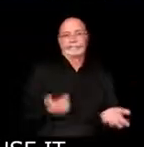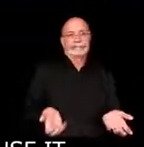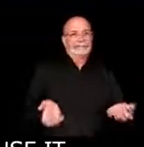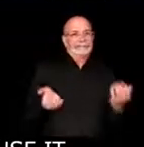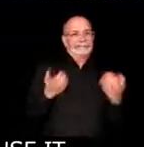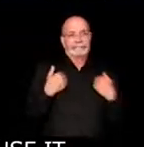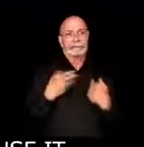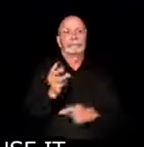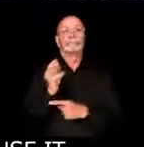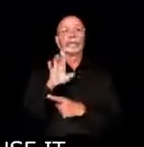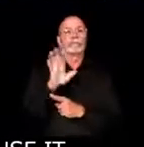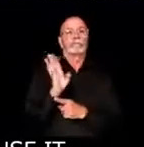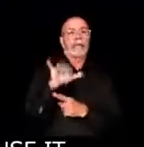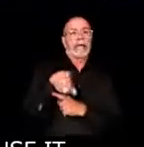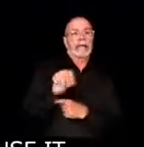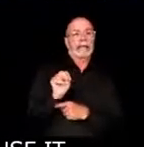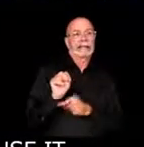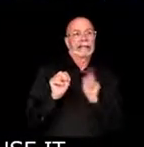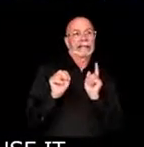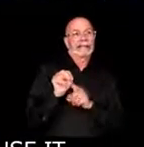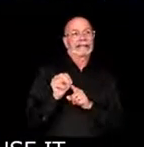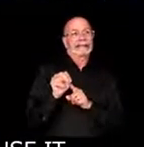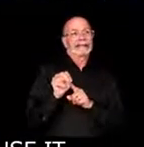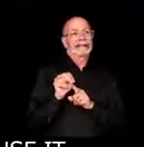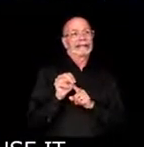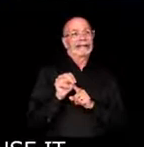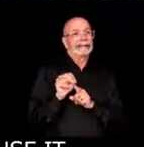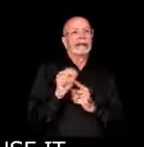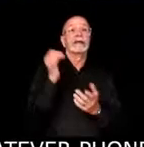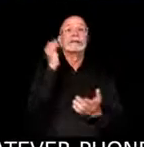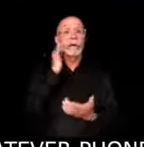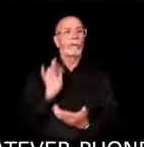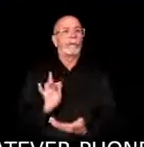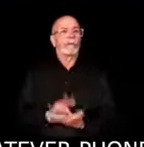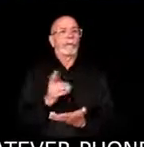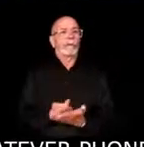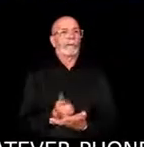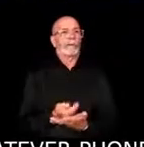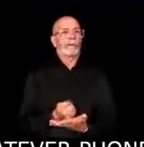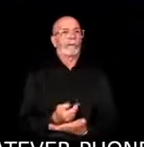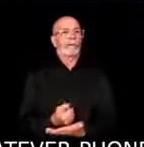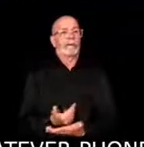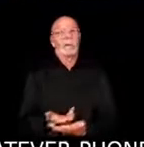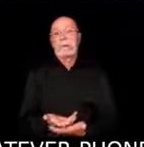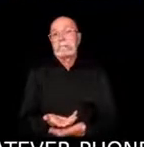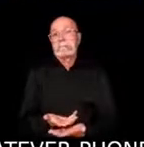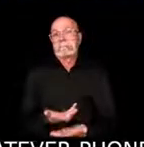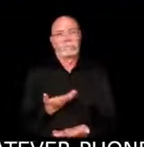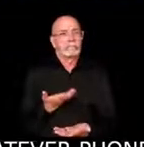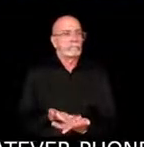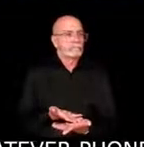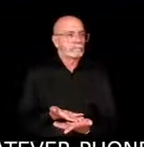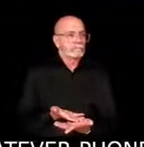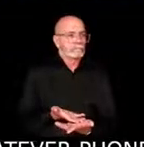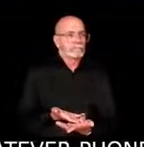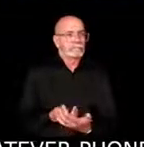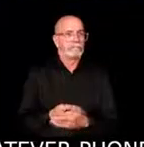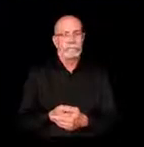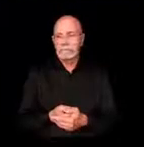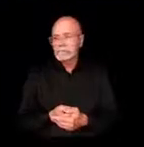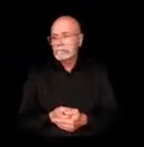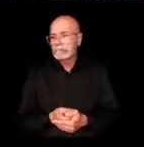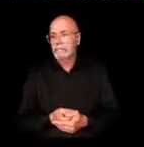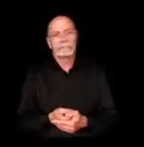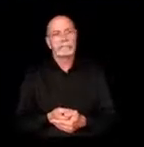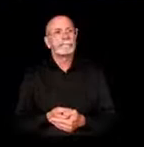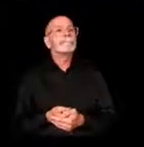has deleted it from whatever phone he was using at the time, but. I see. So, uh, so this has been